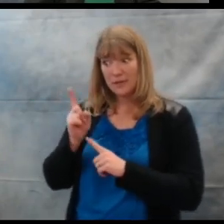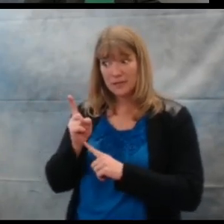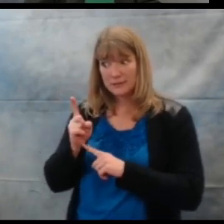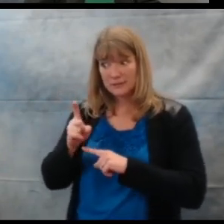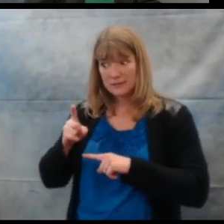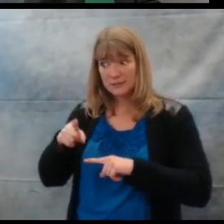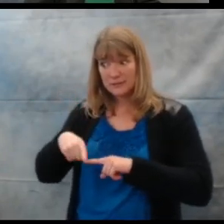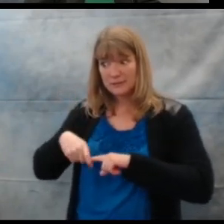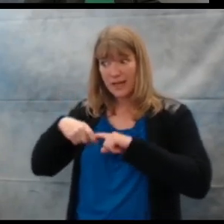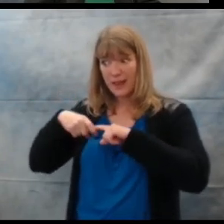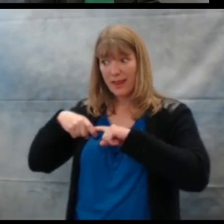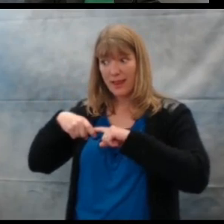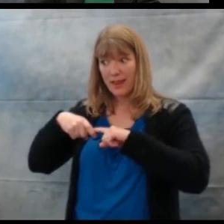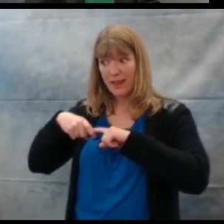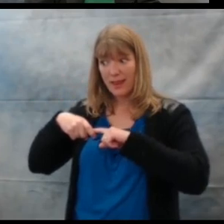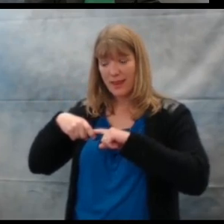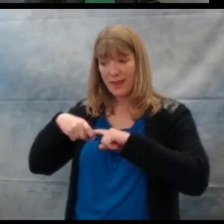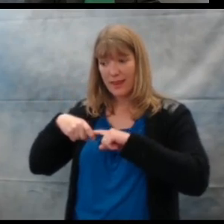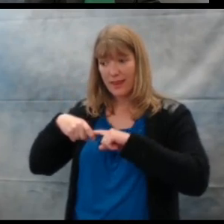till,